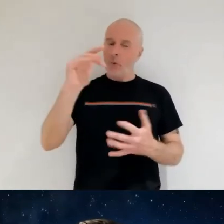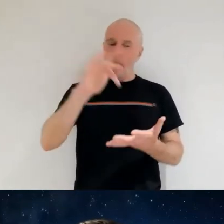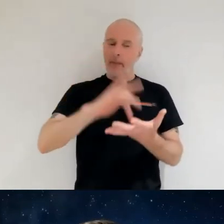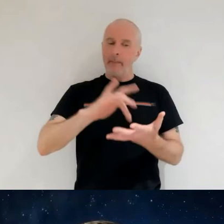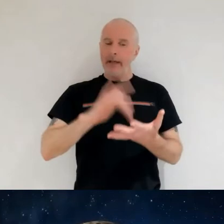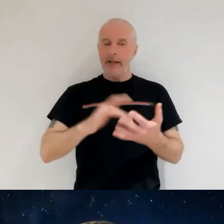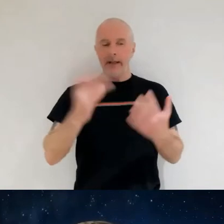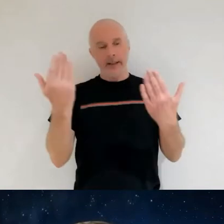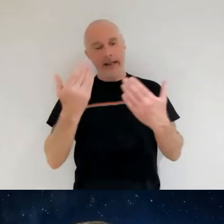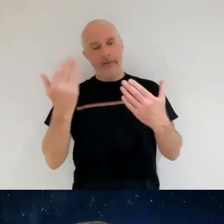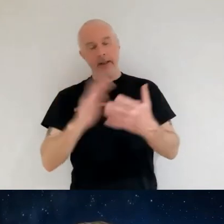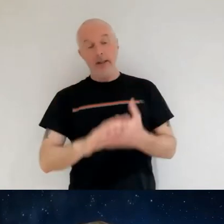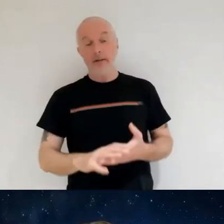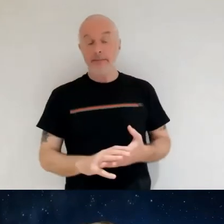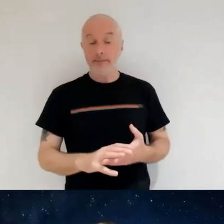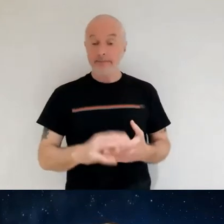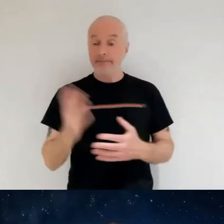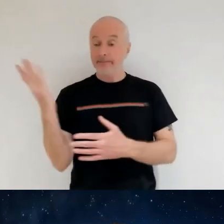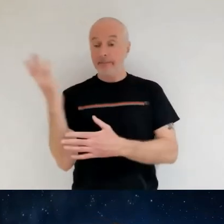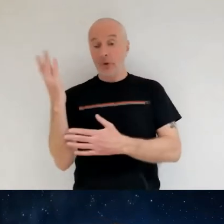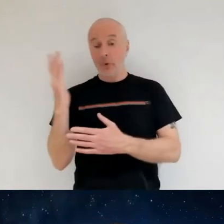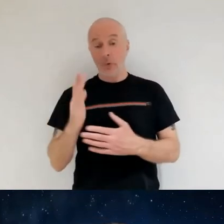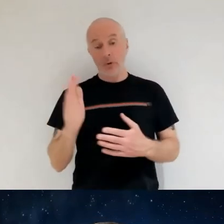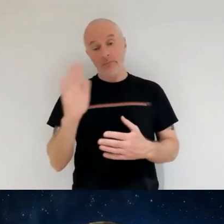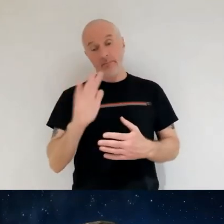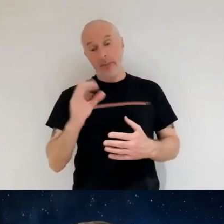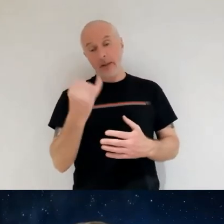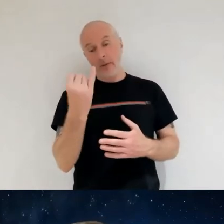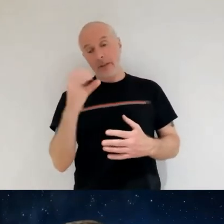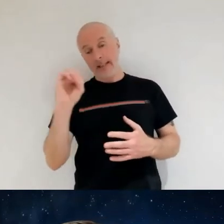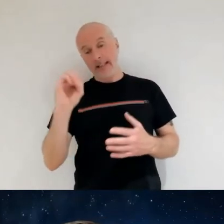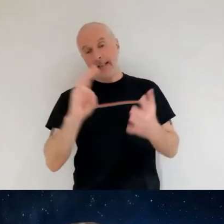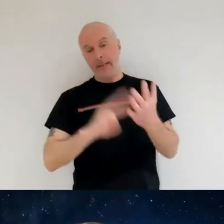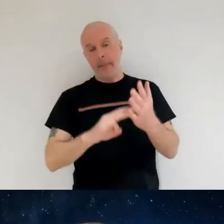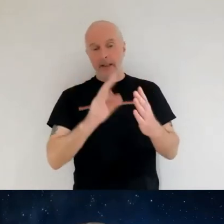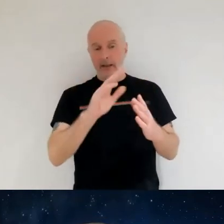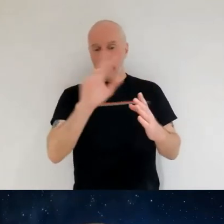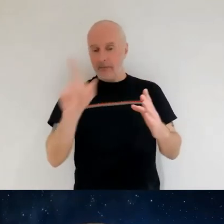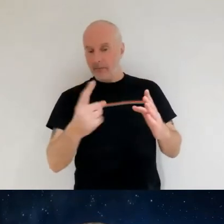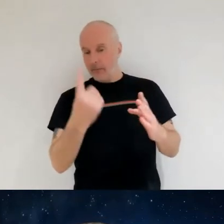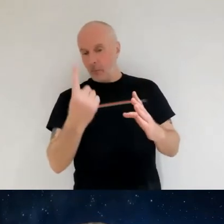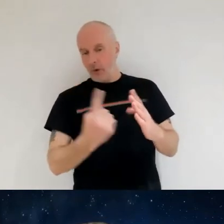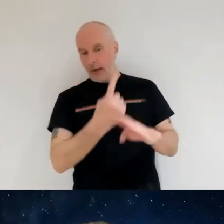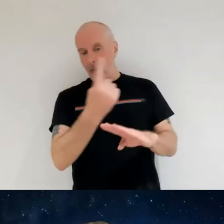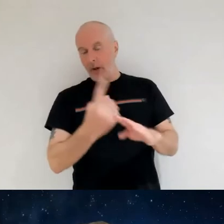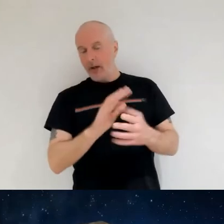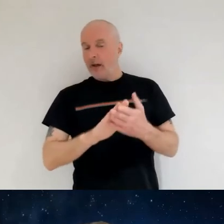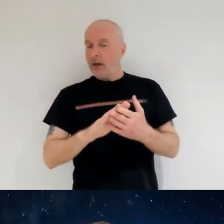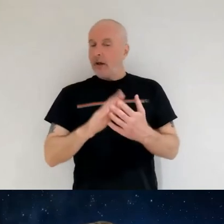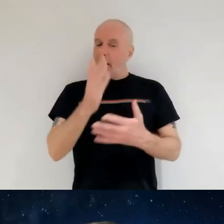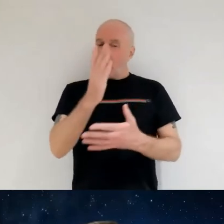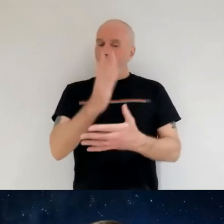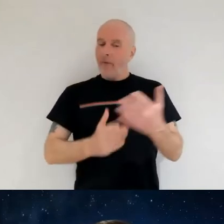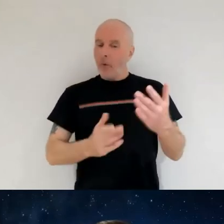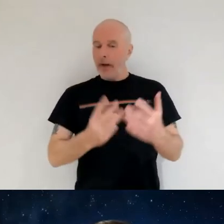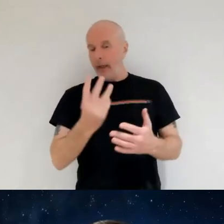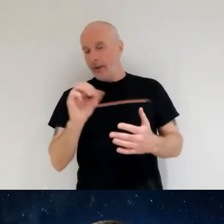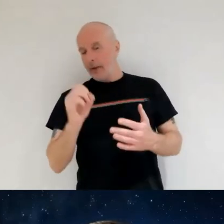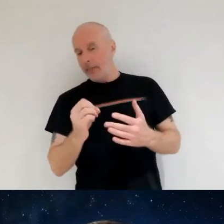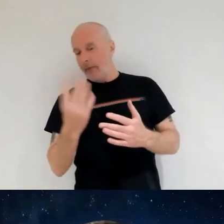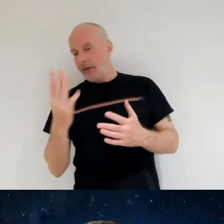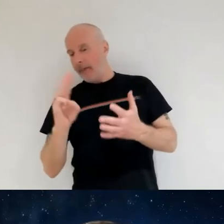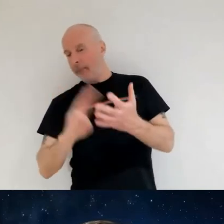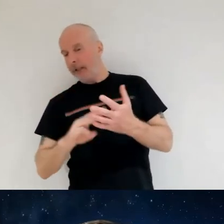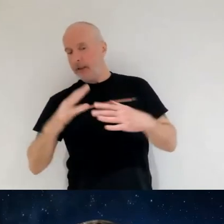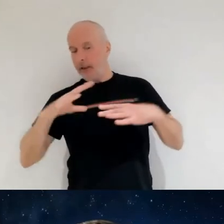our talks are 60 minutes long um we will have a short break of around five minutes about halfway through and as you'll see in a moment